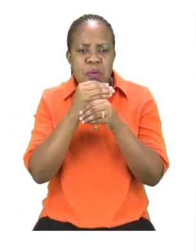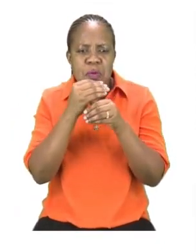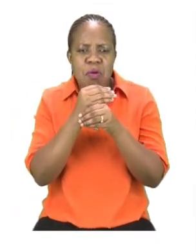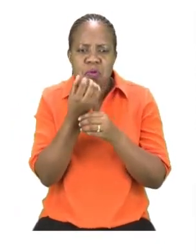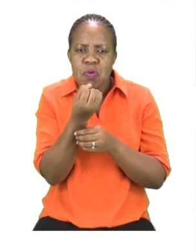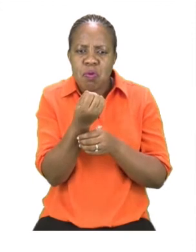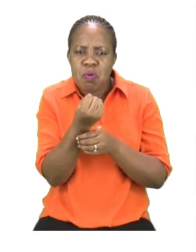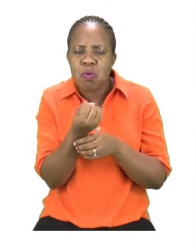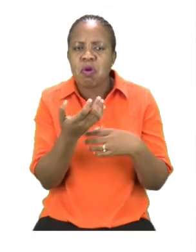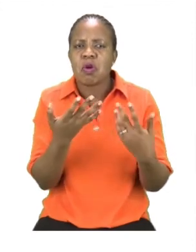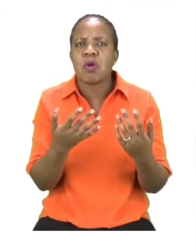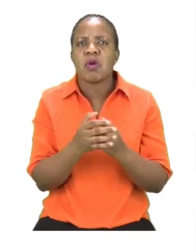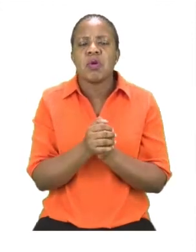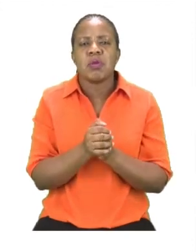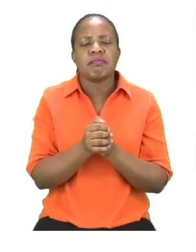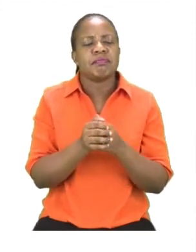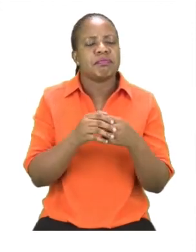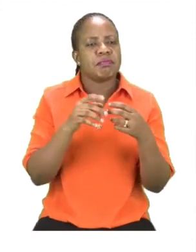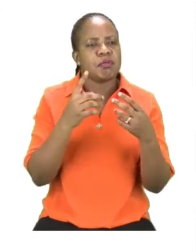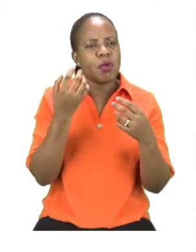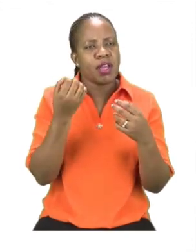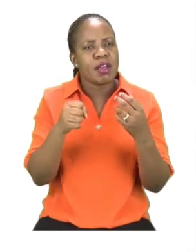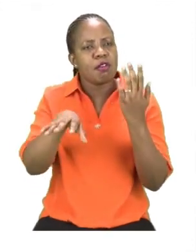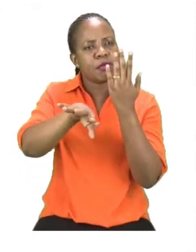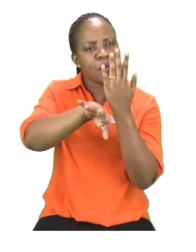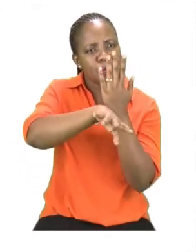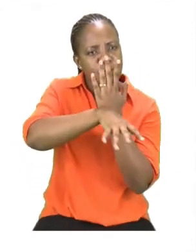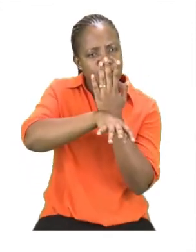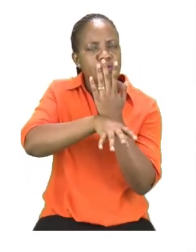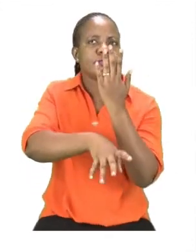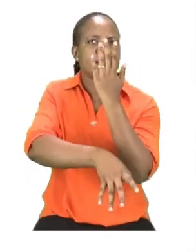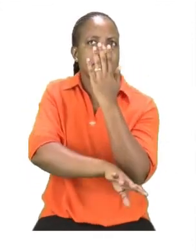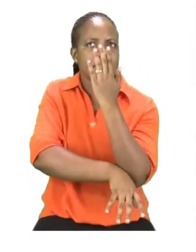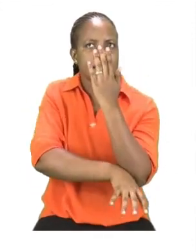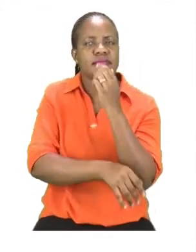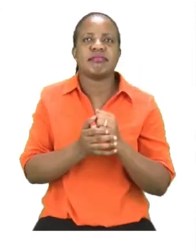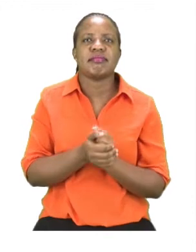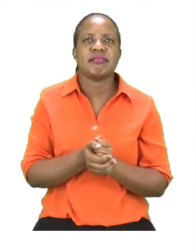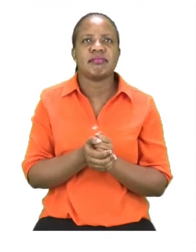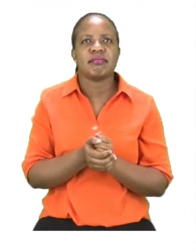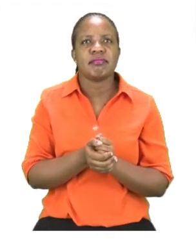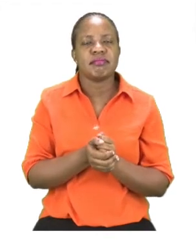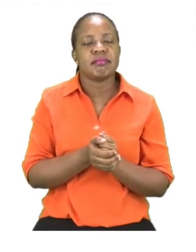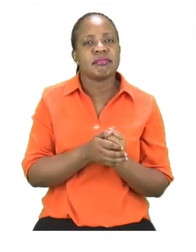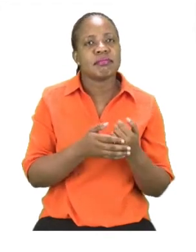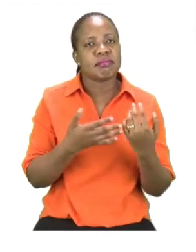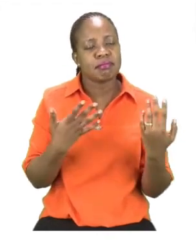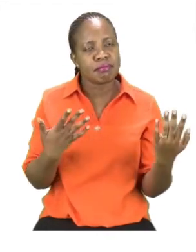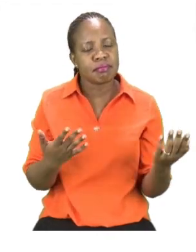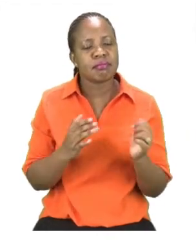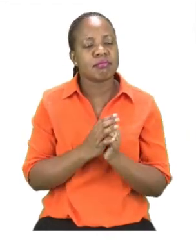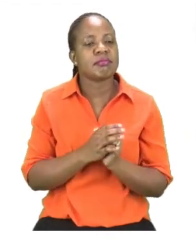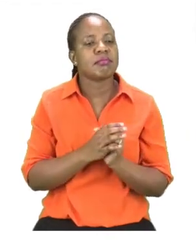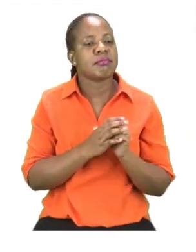fruits and foods that are our vegetables. So I have given you a clue on the board